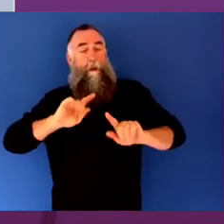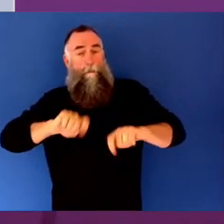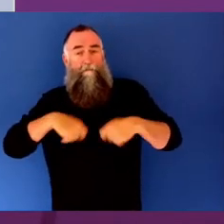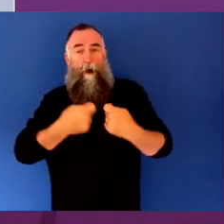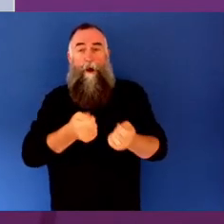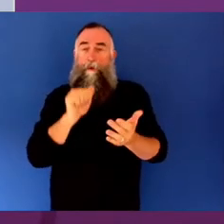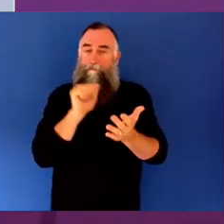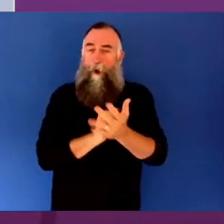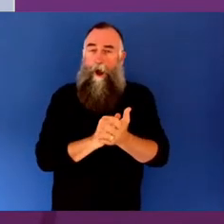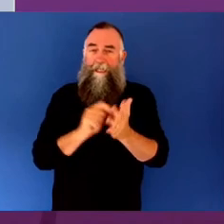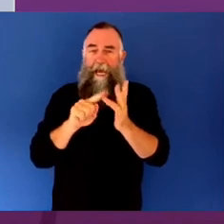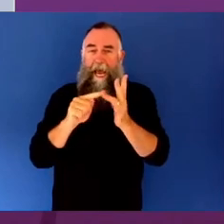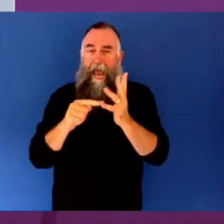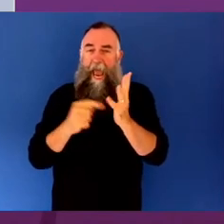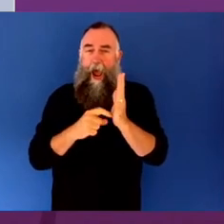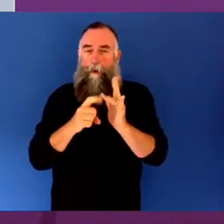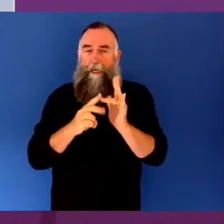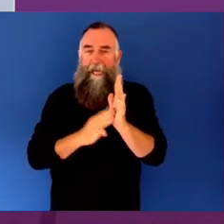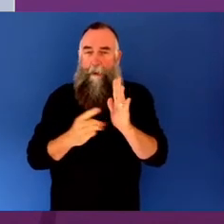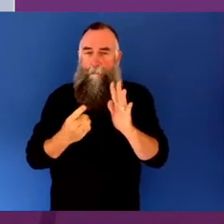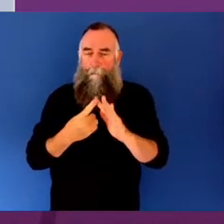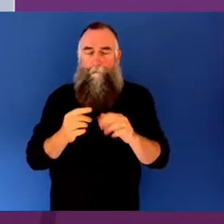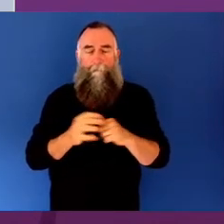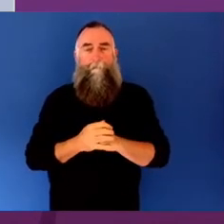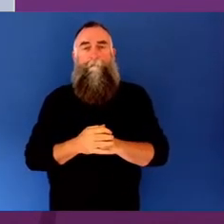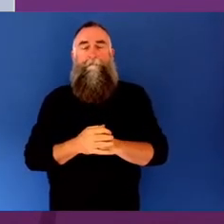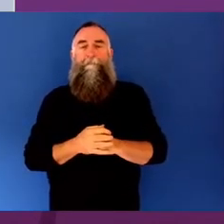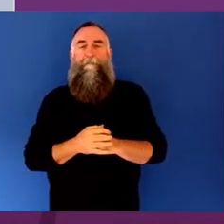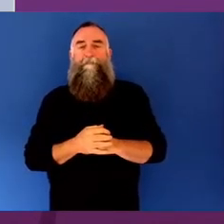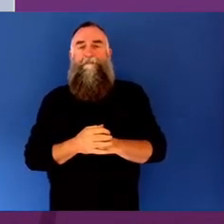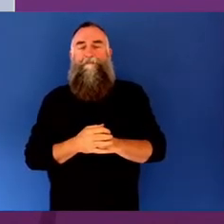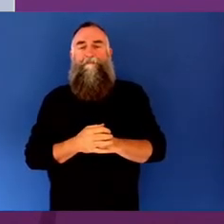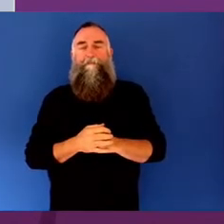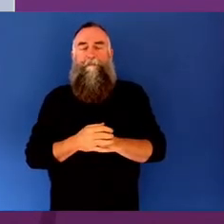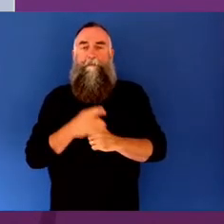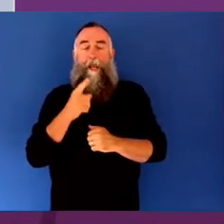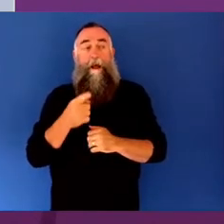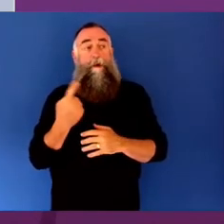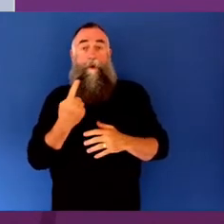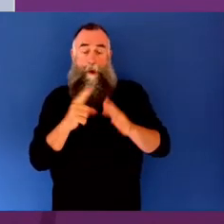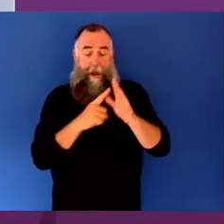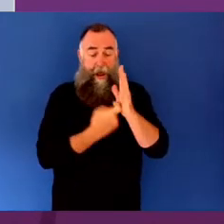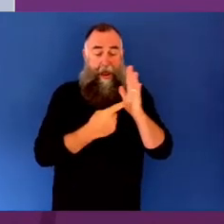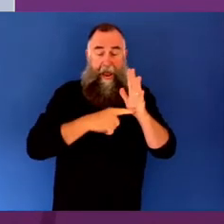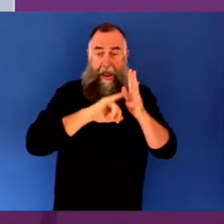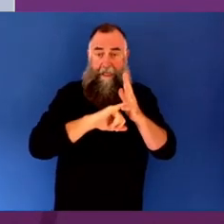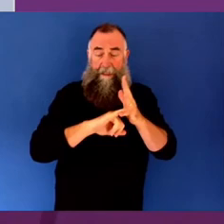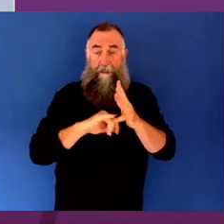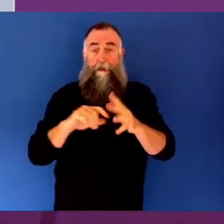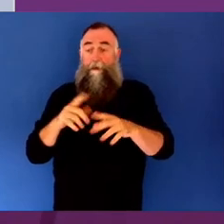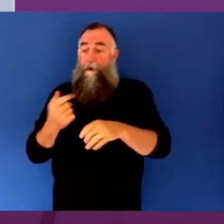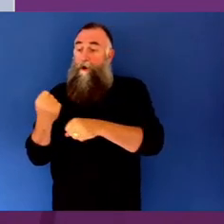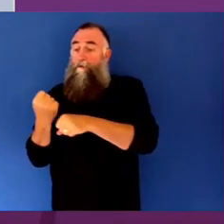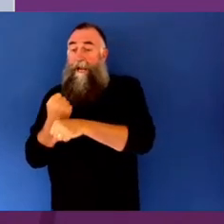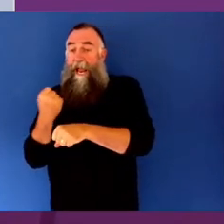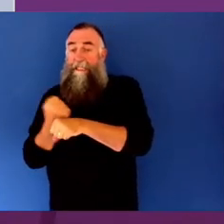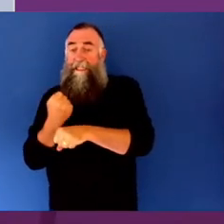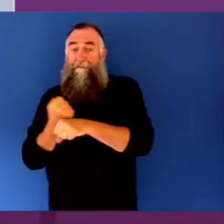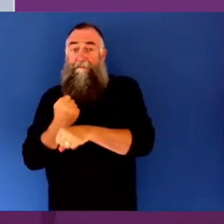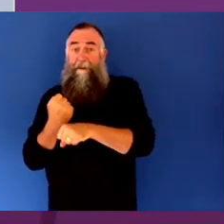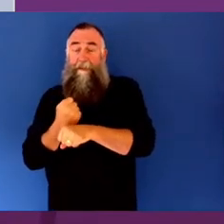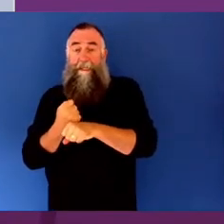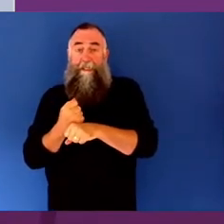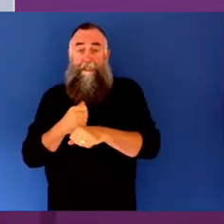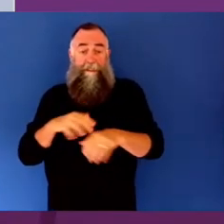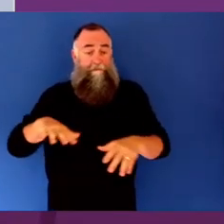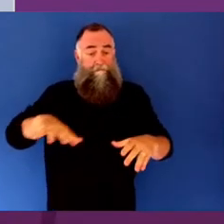here where the arts sector, the arts and creative sector actually needs to almost force its way to that table. And I